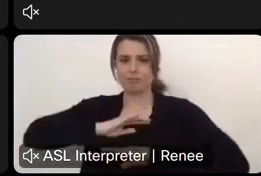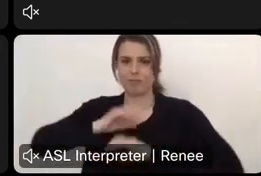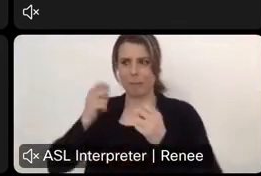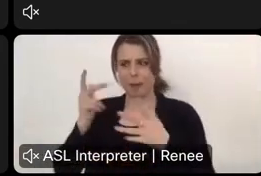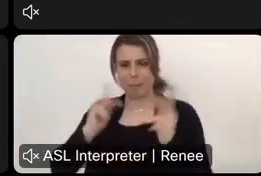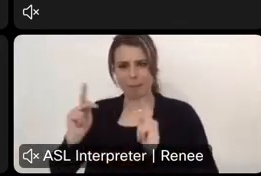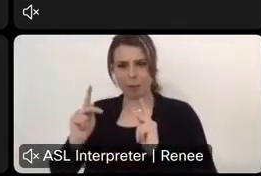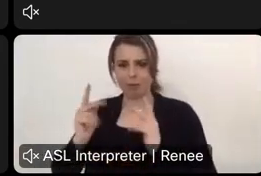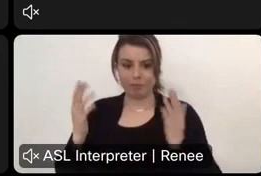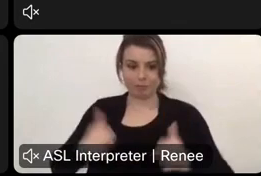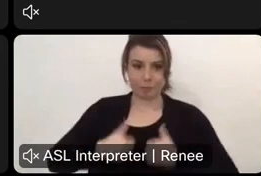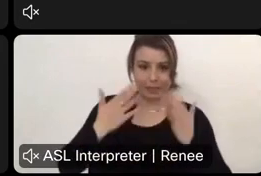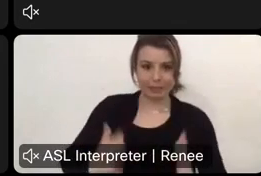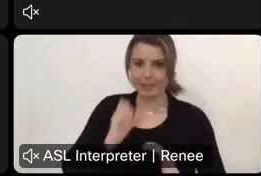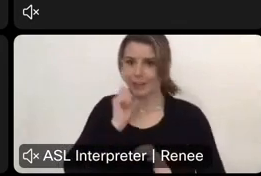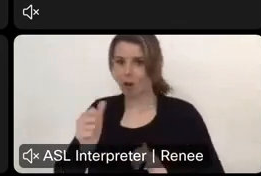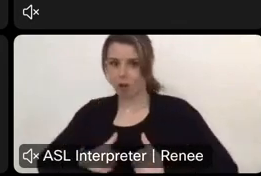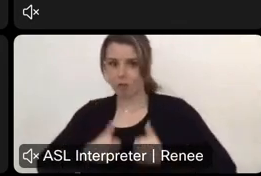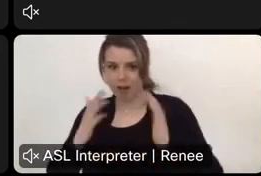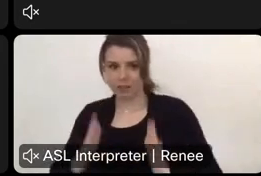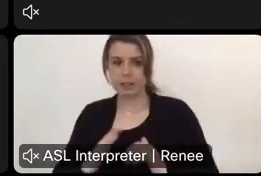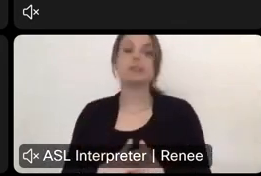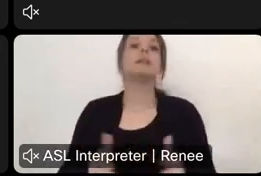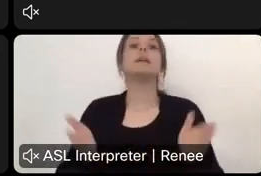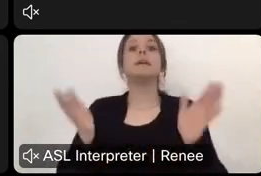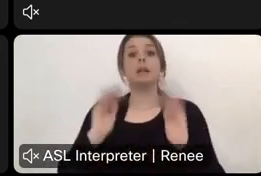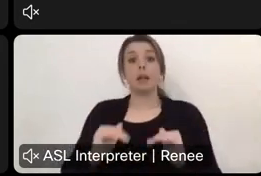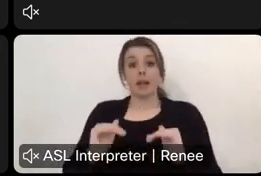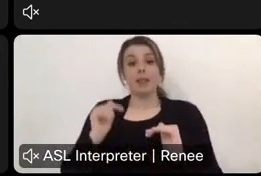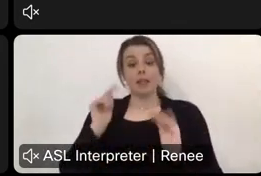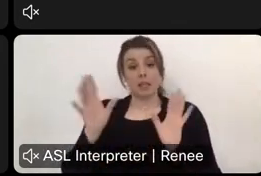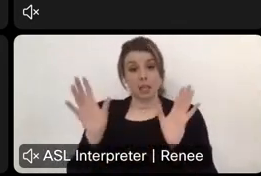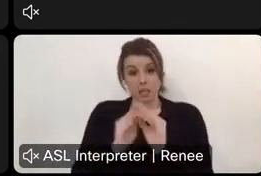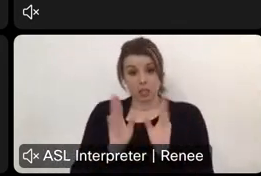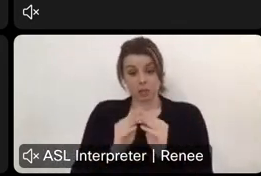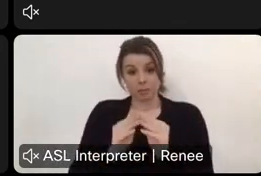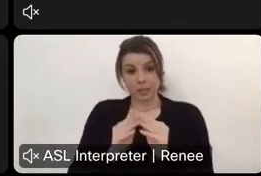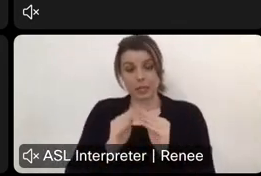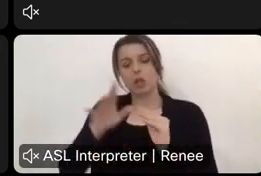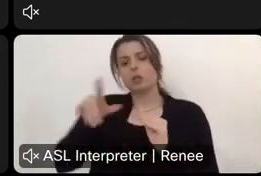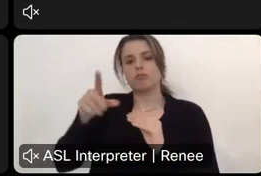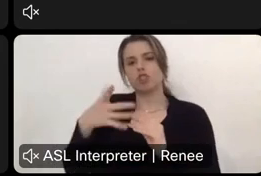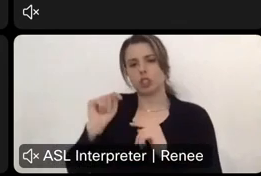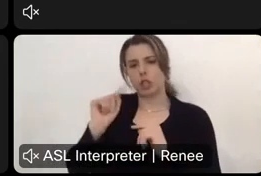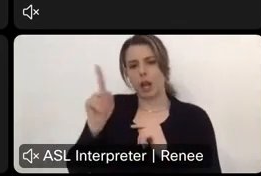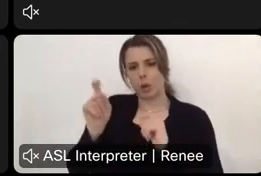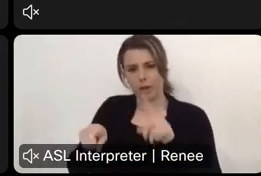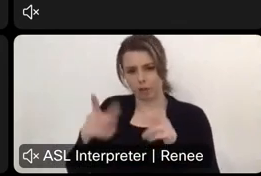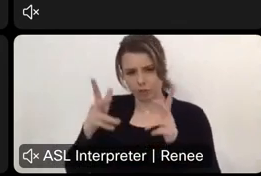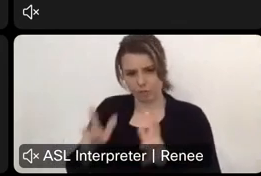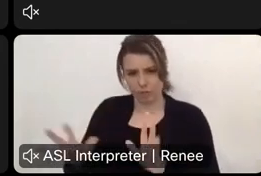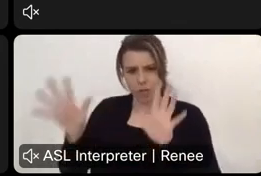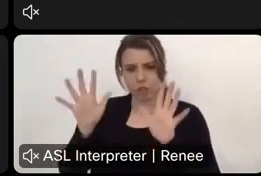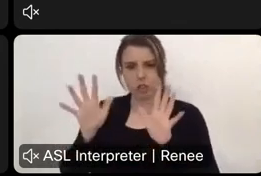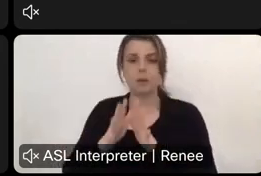Um, I think that is the end of our chat. Questions are there any other folks that would